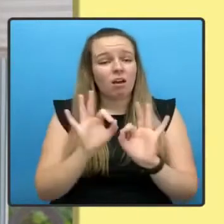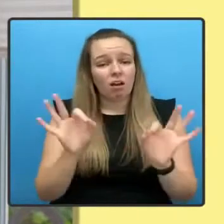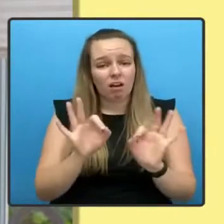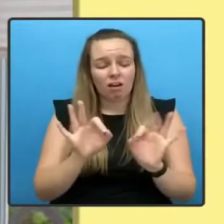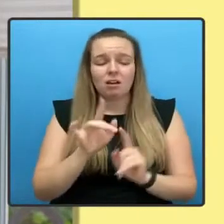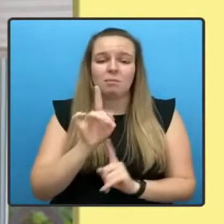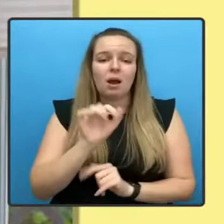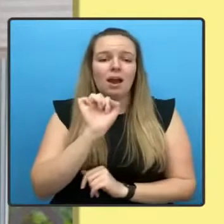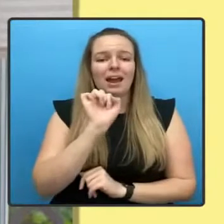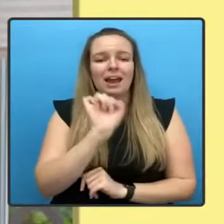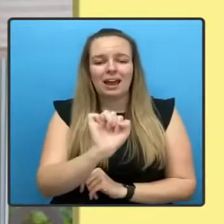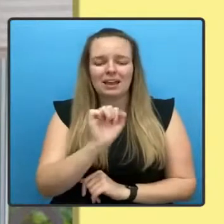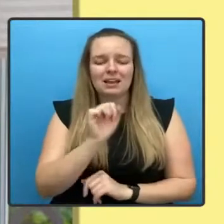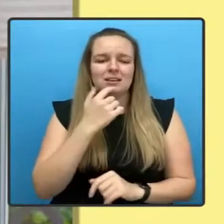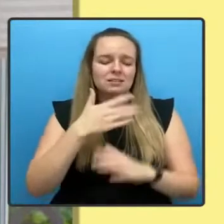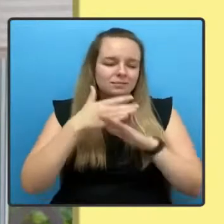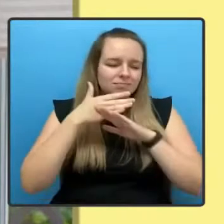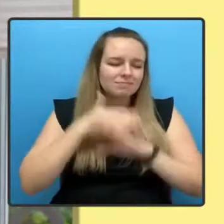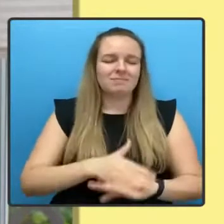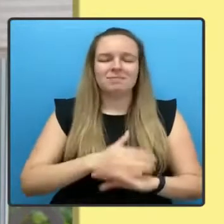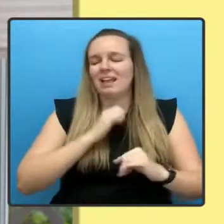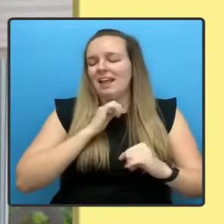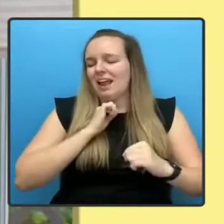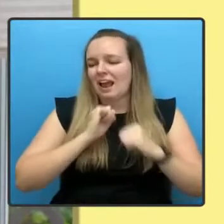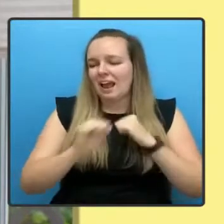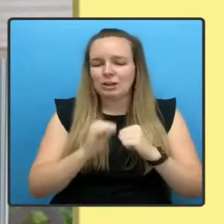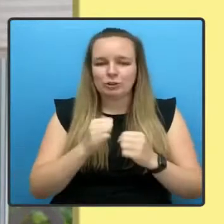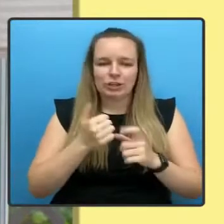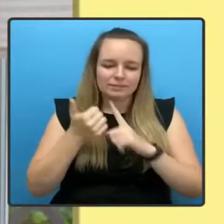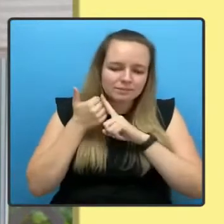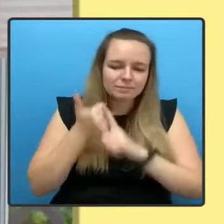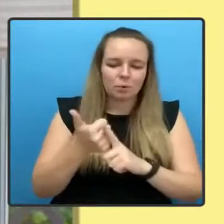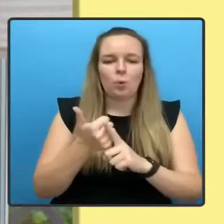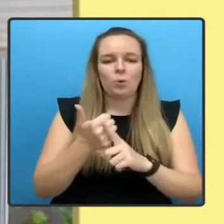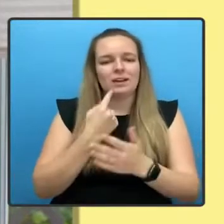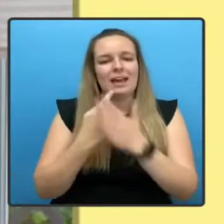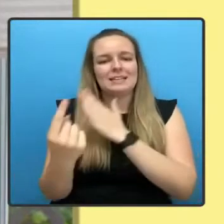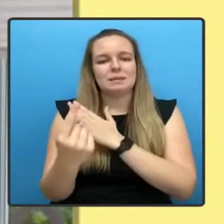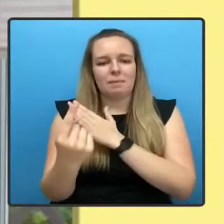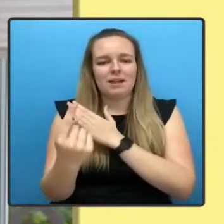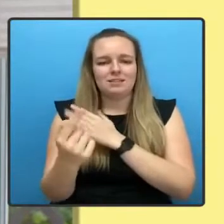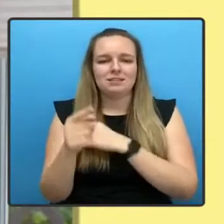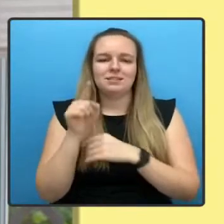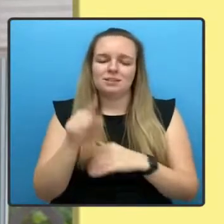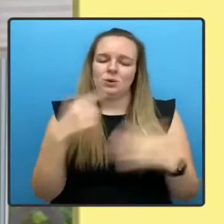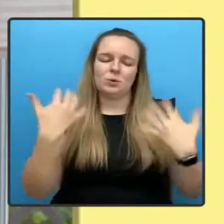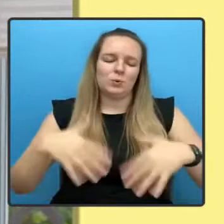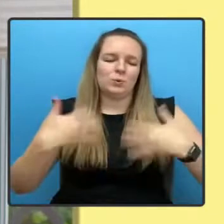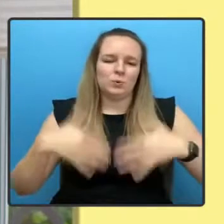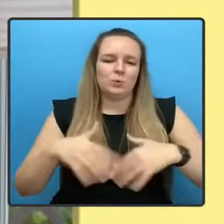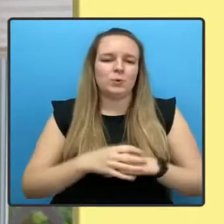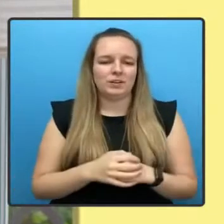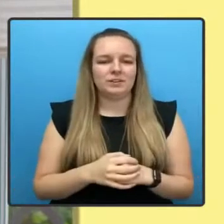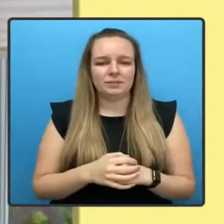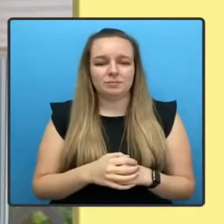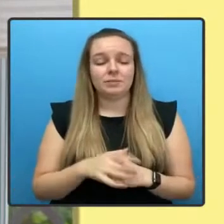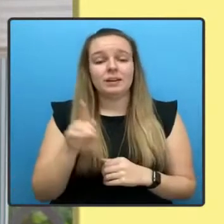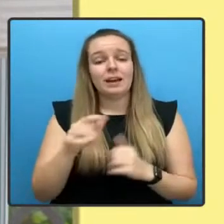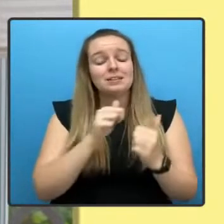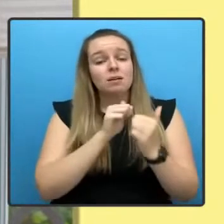energetic contribution to the cause of independence was immense. His brother said of him,